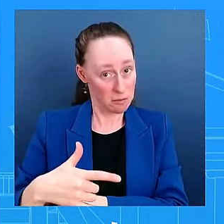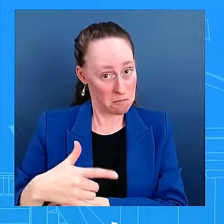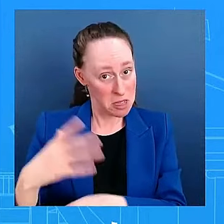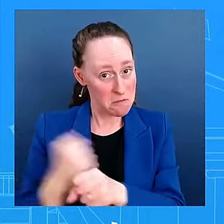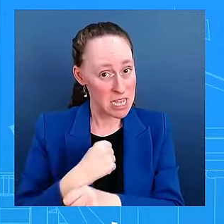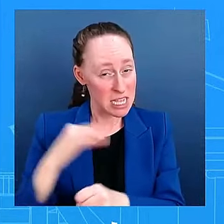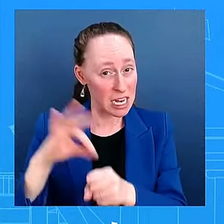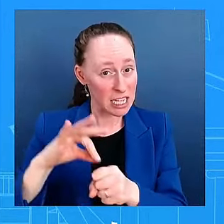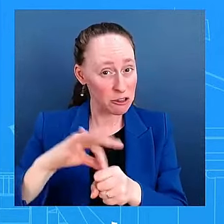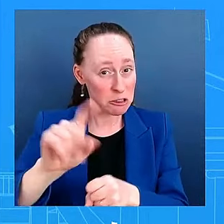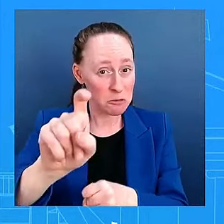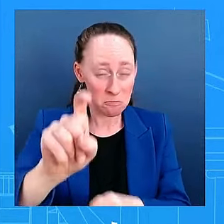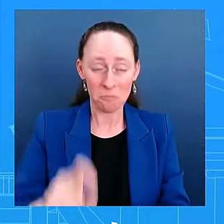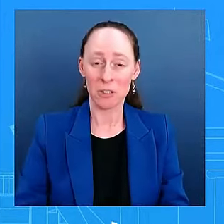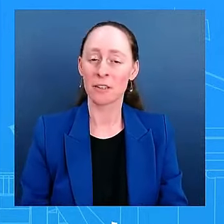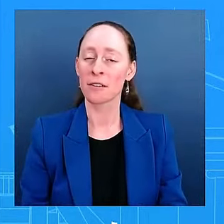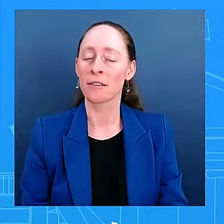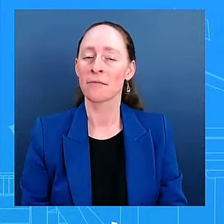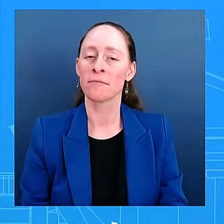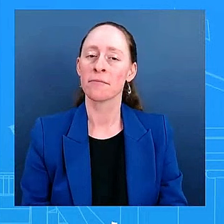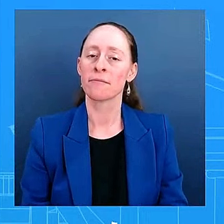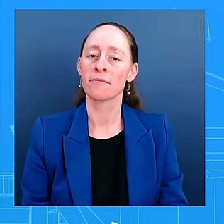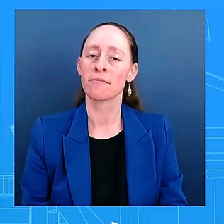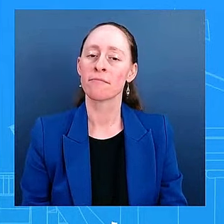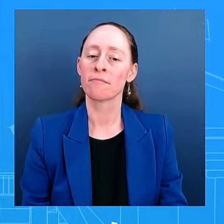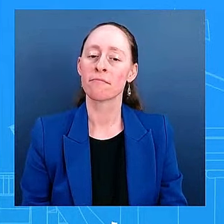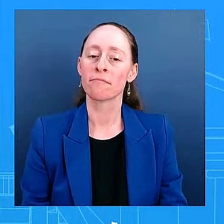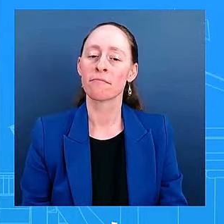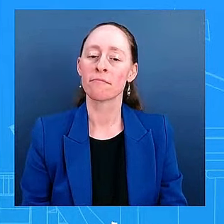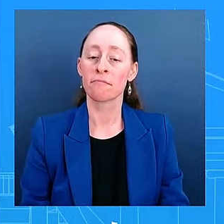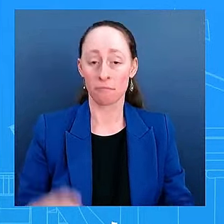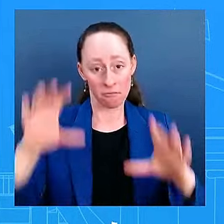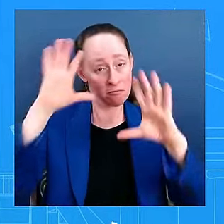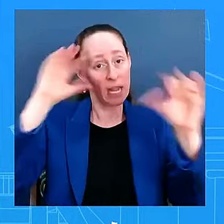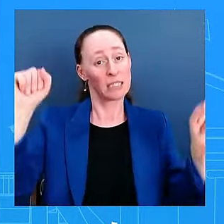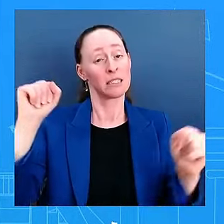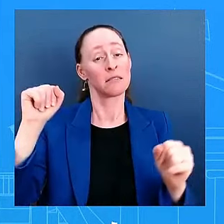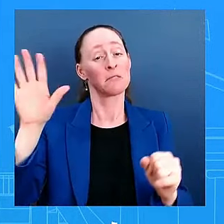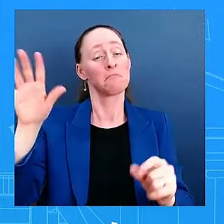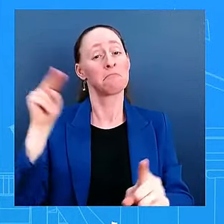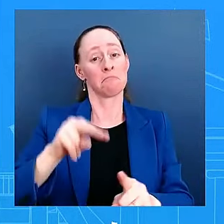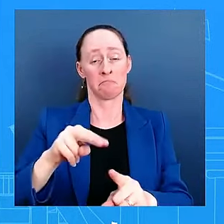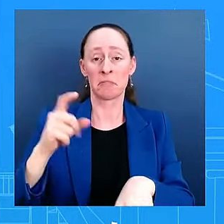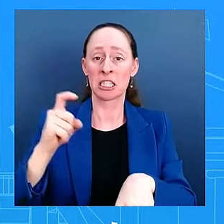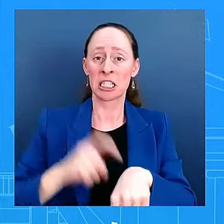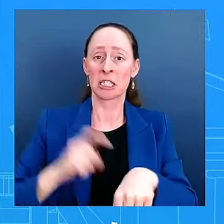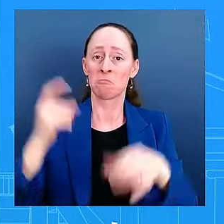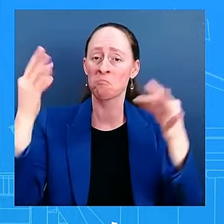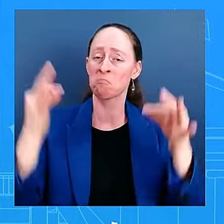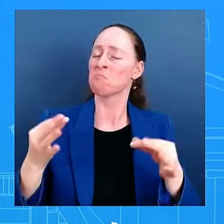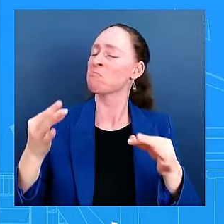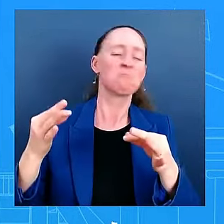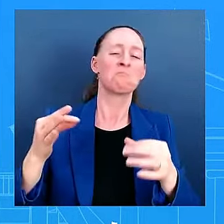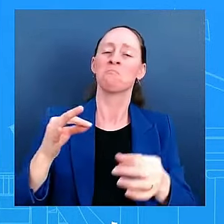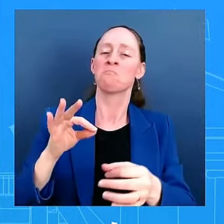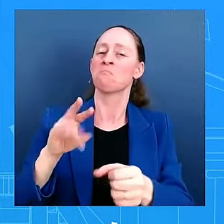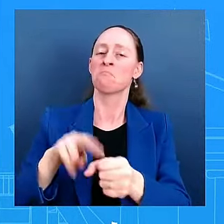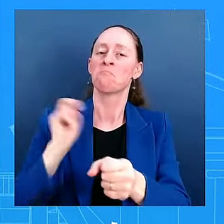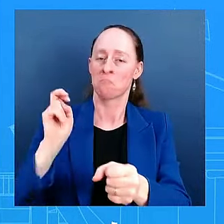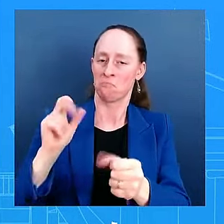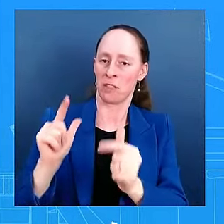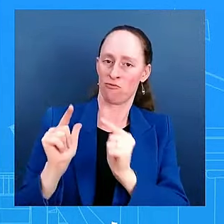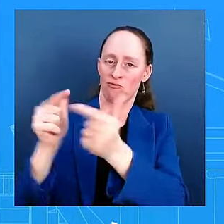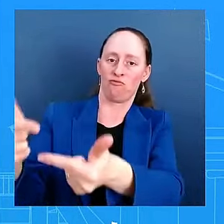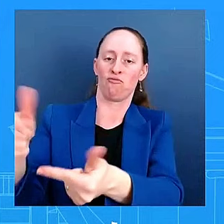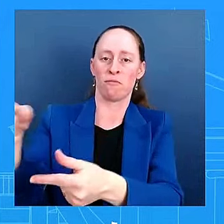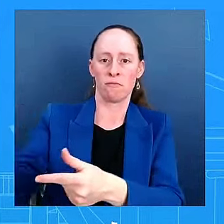and immediately endorse the vice president. And you saw the party come behind her, support her. And he believed it was the right